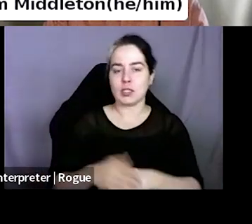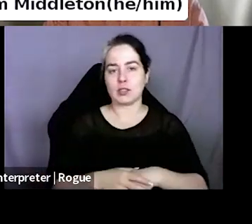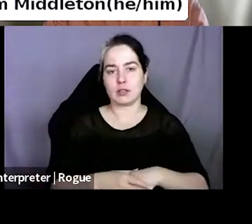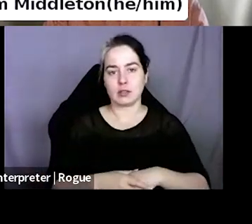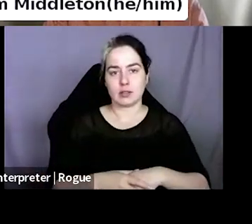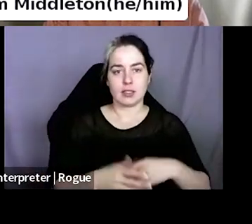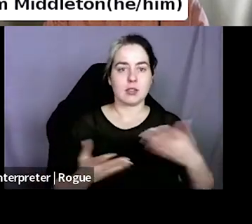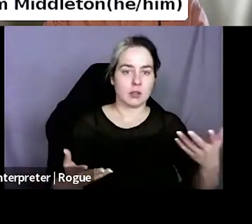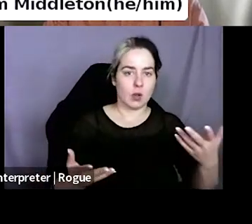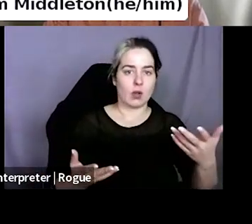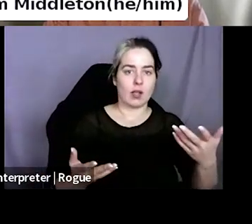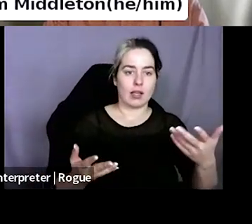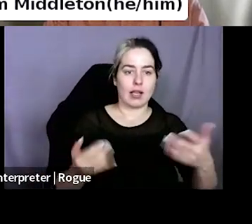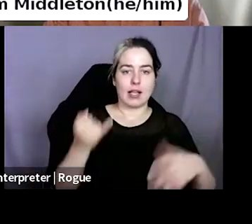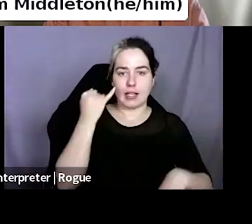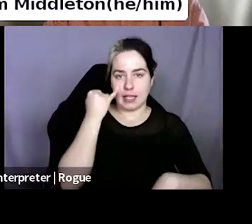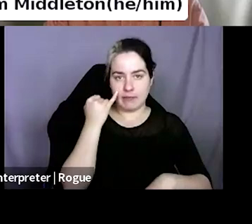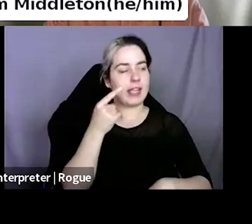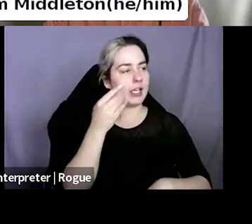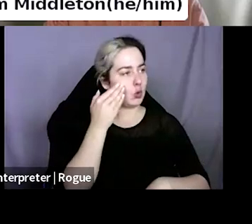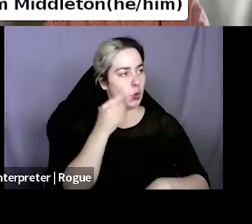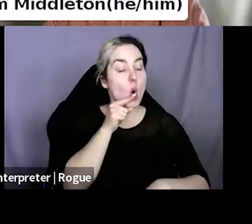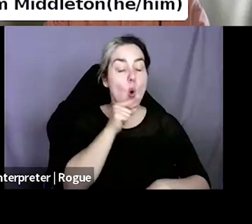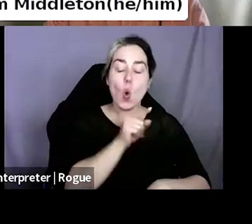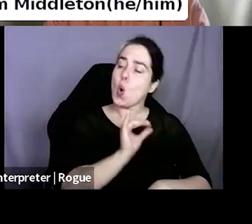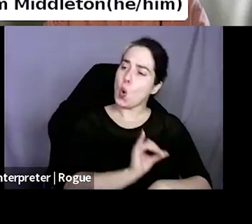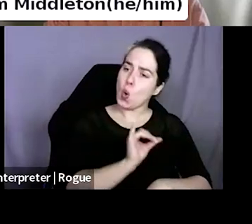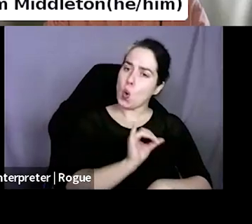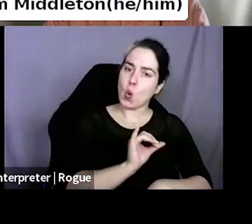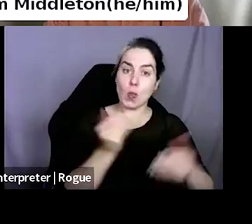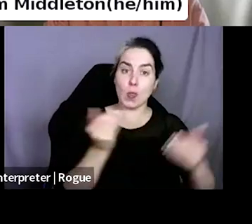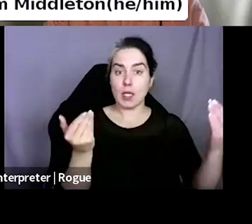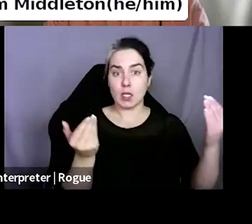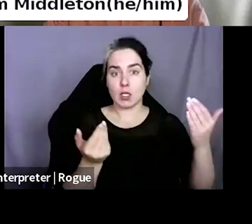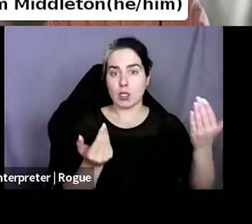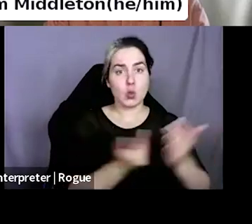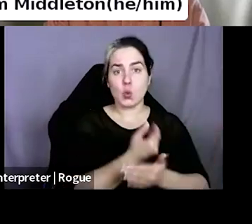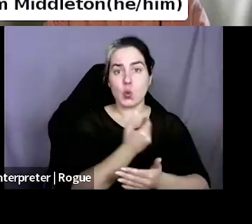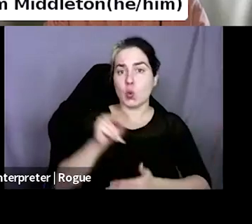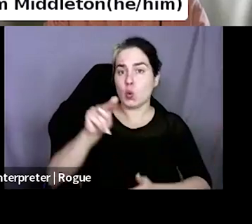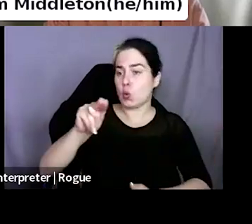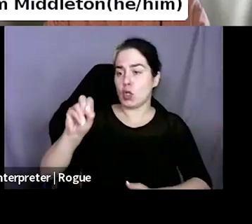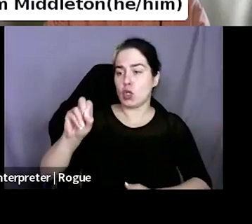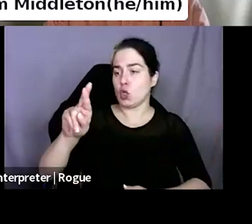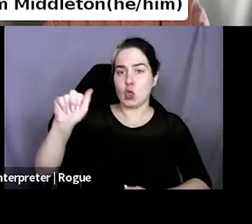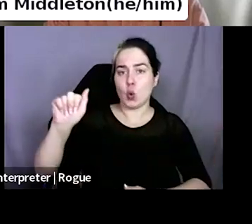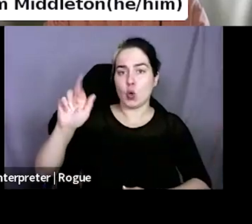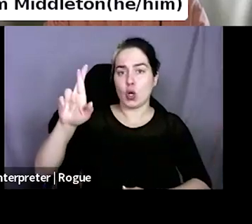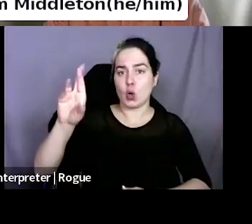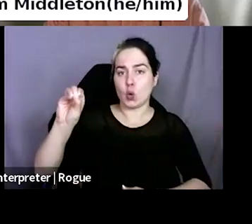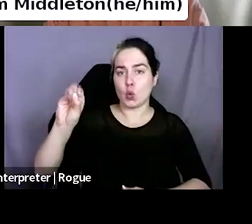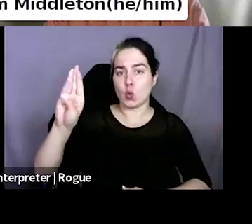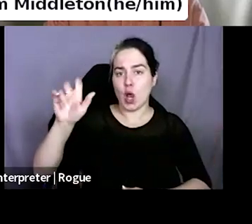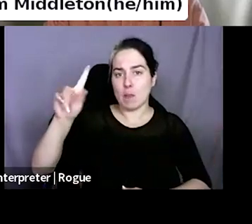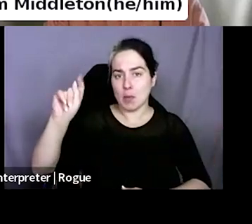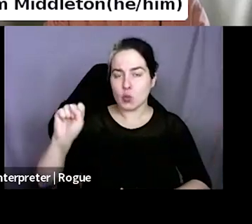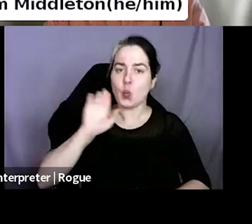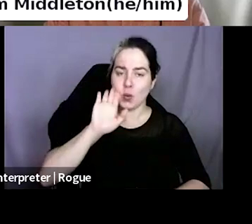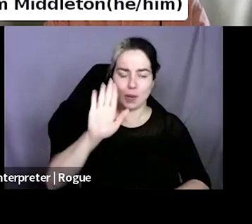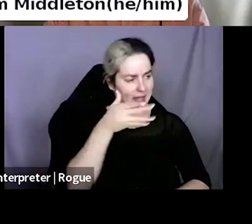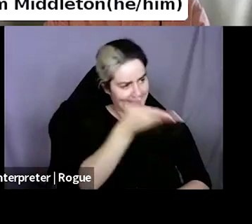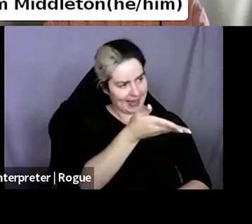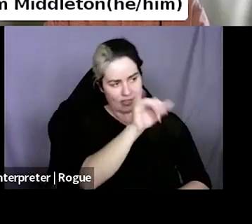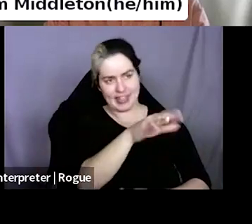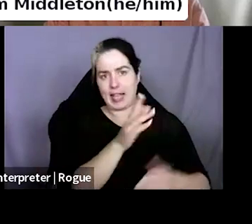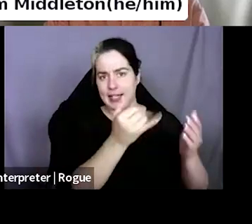shoppers, people go, Oh, well, I know that, you know, the new Nora Roberts, whatever it is, we'll be at Cedar canoe books, also 25